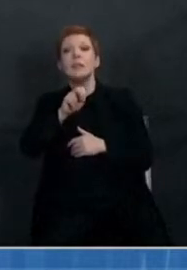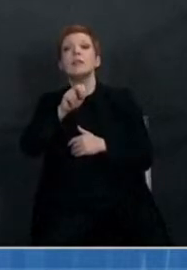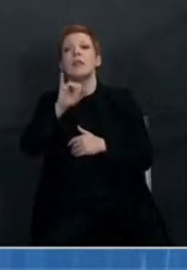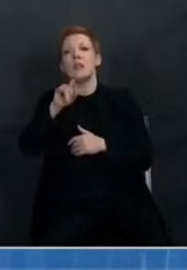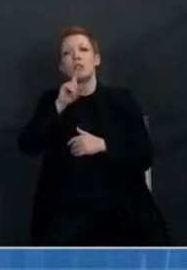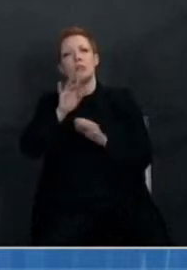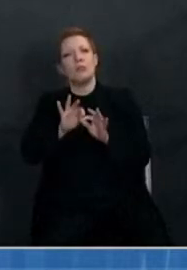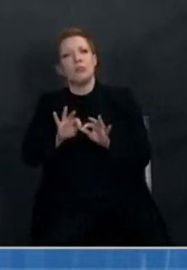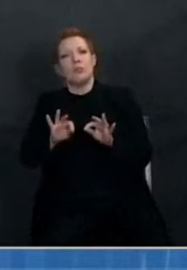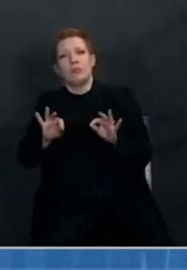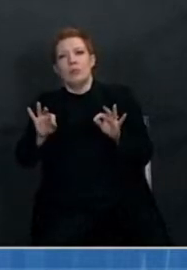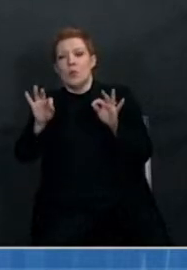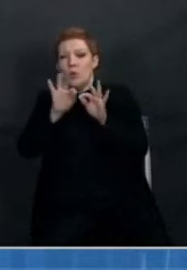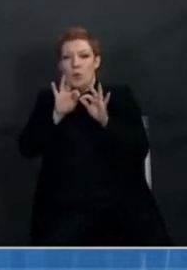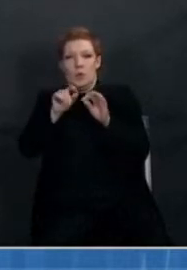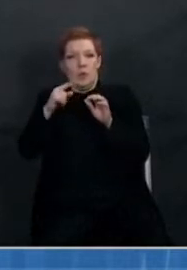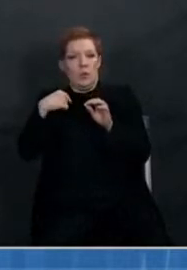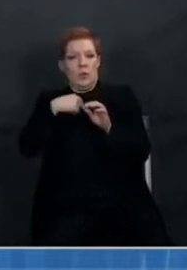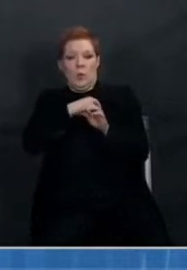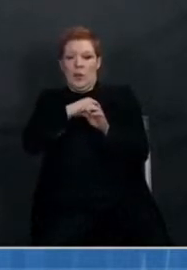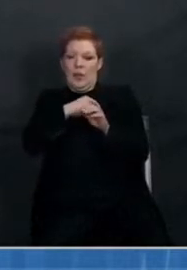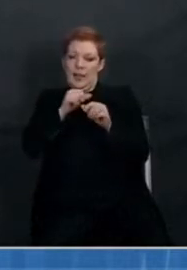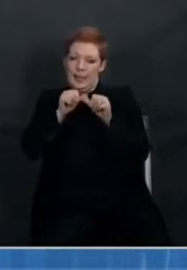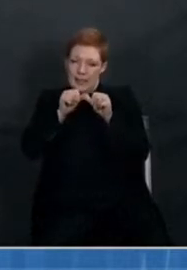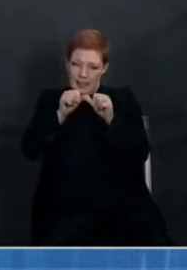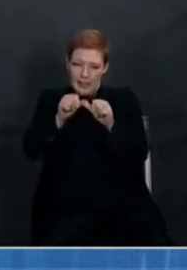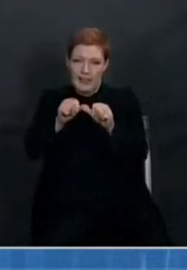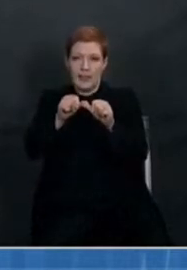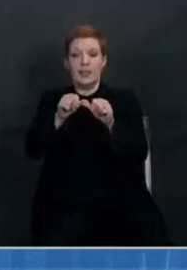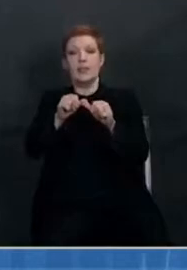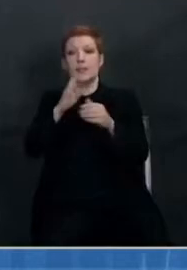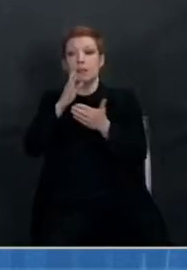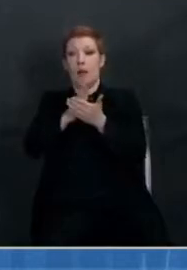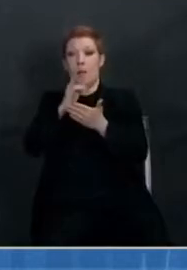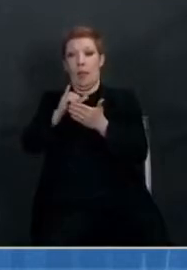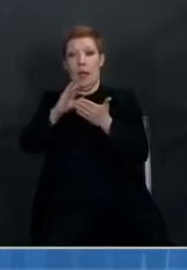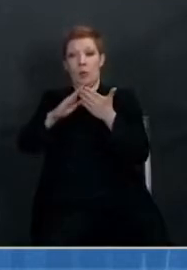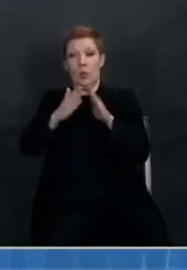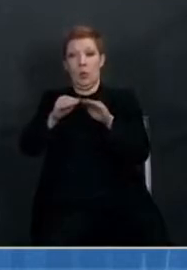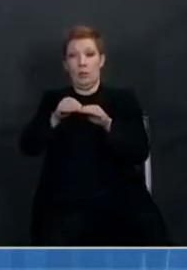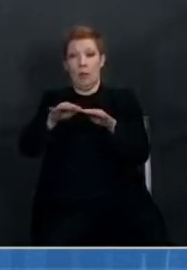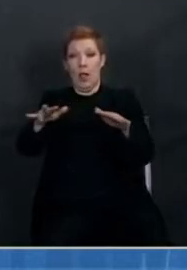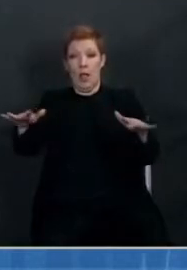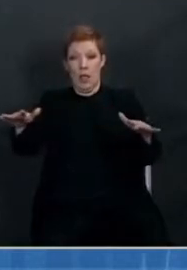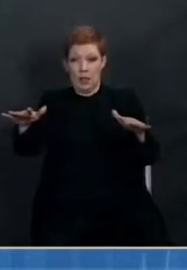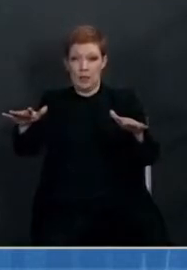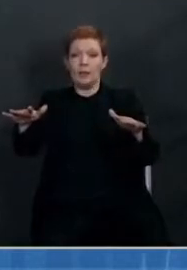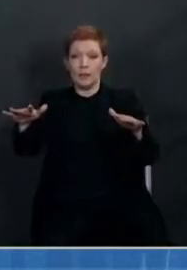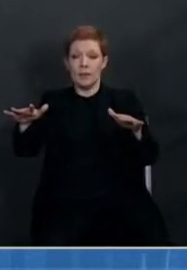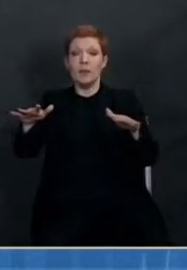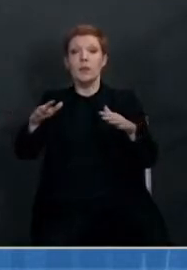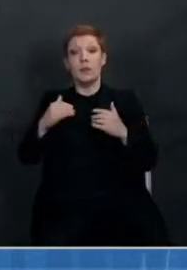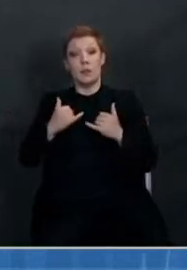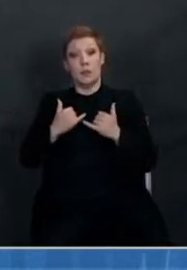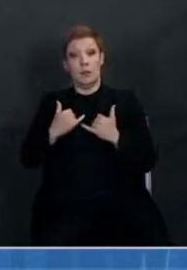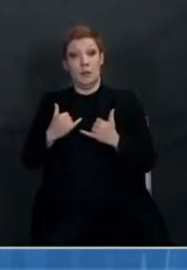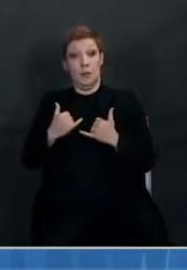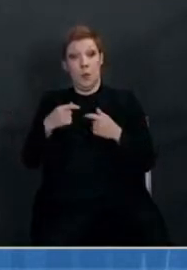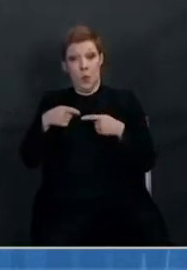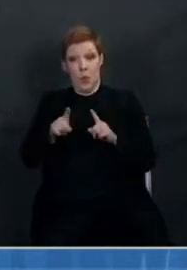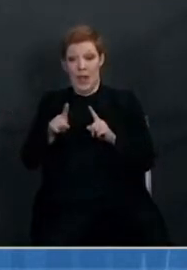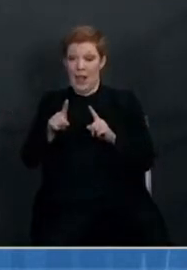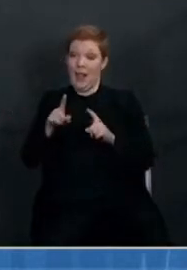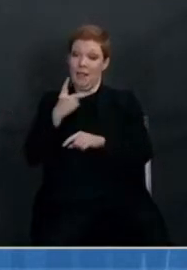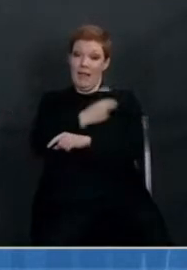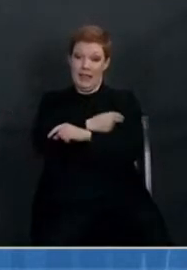vital part of containing the virus and stopping community spread. But in the interim, and while vaccines are still